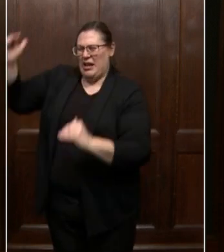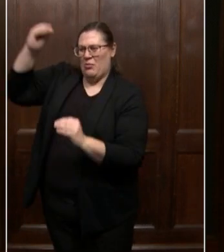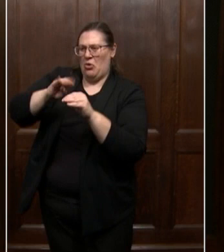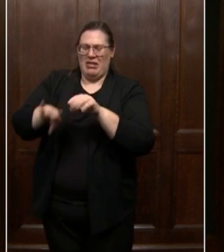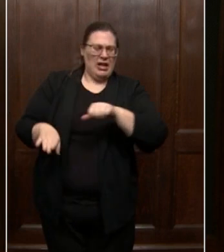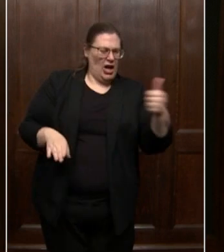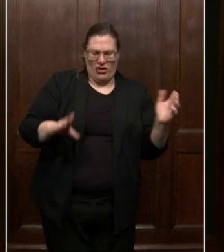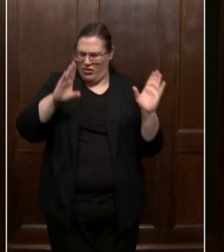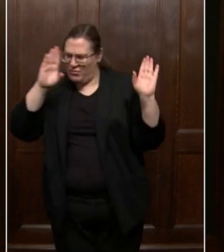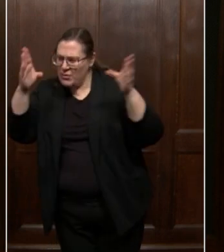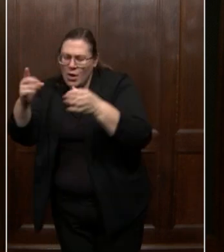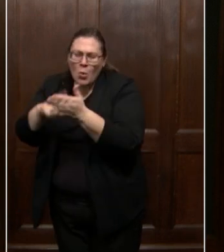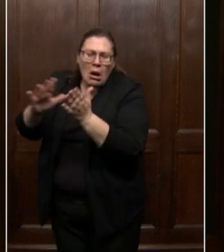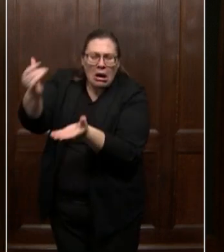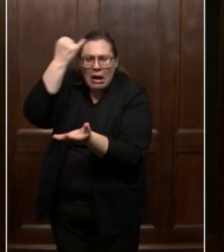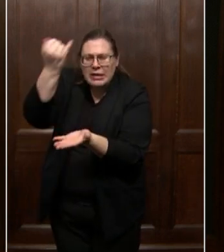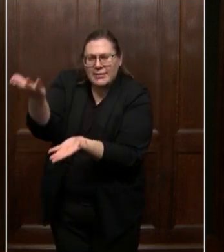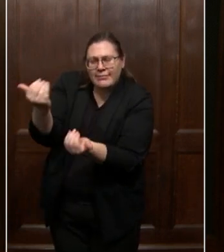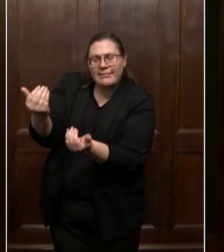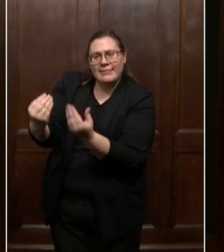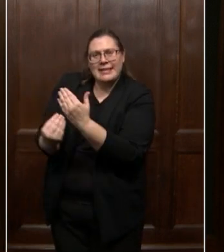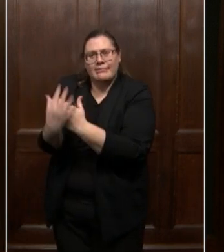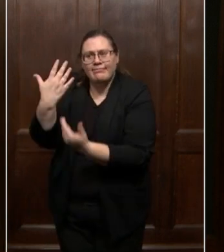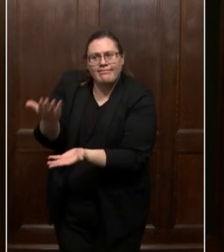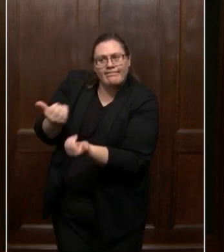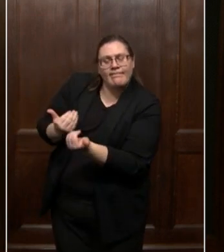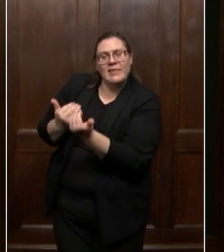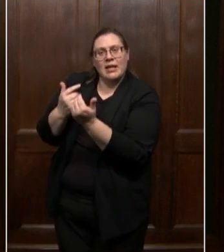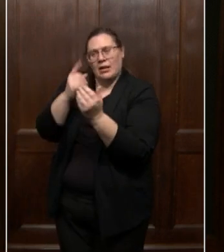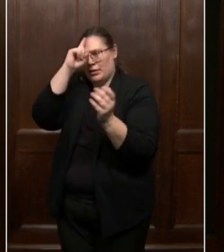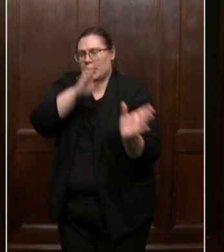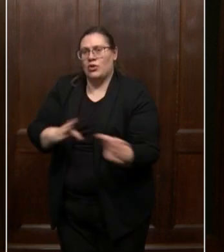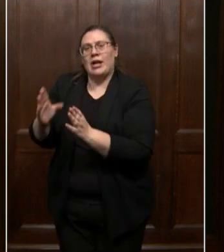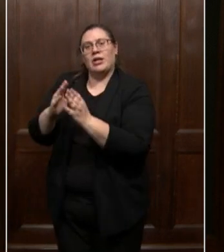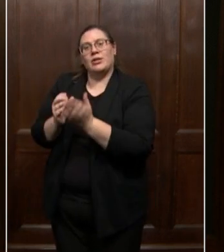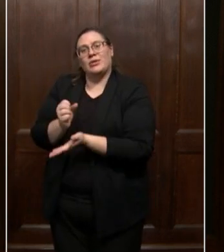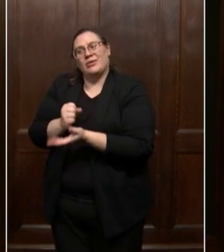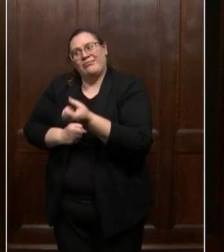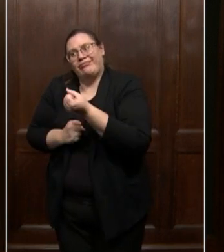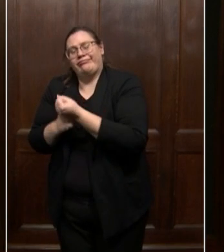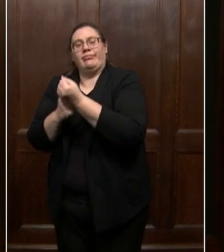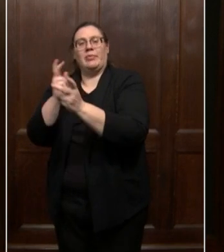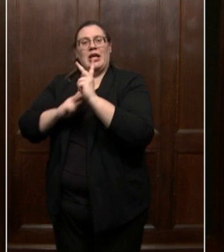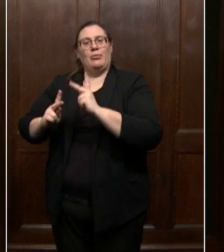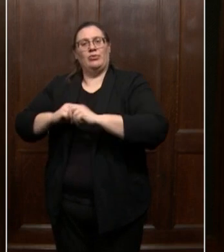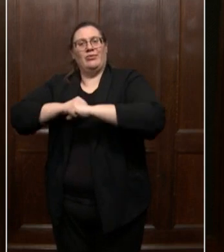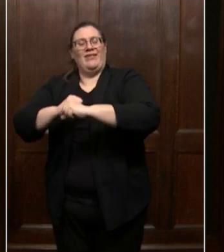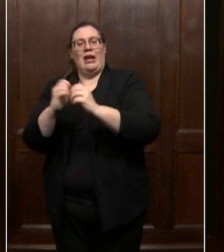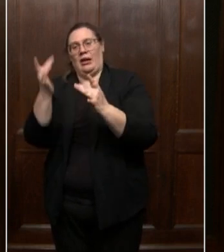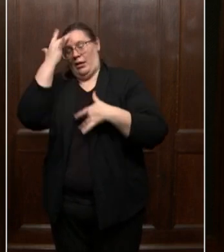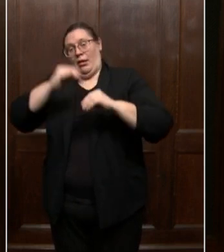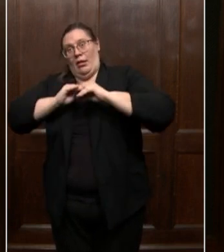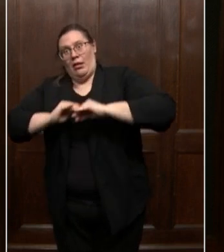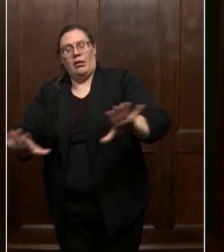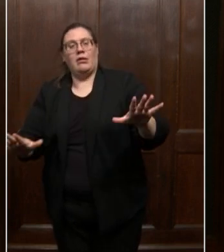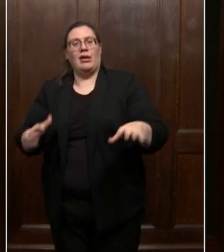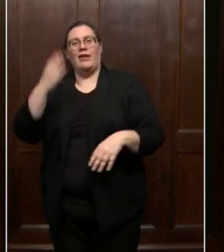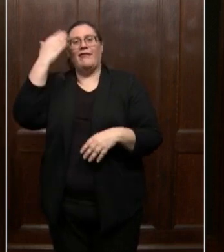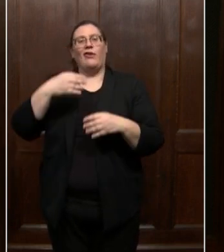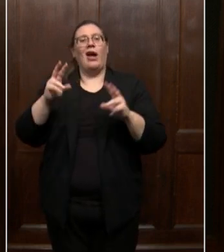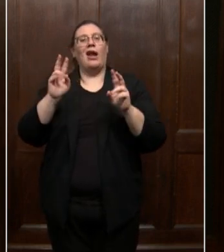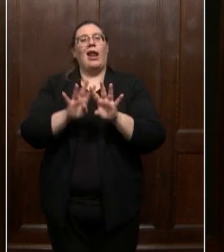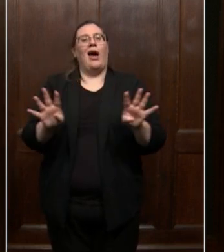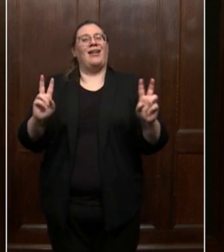suggestions, to build new strategies to protect people, and prevent illness in our frontline communities. As long as this